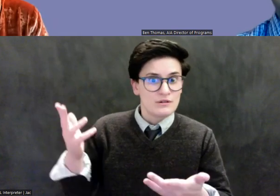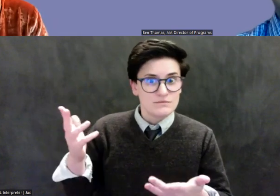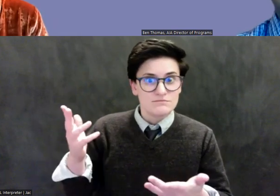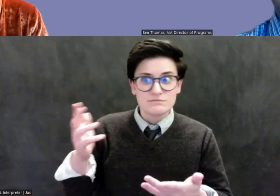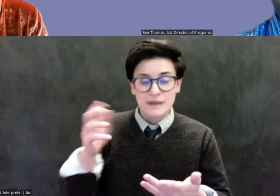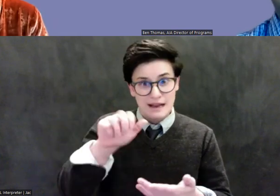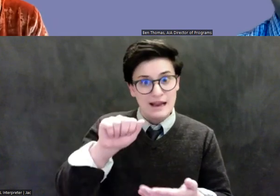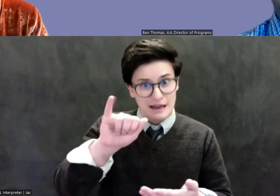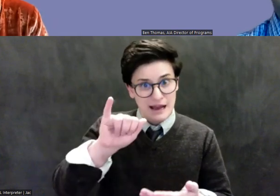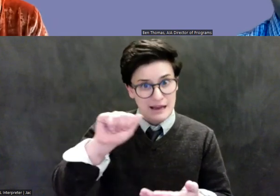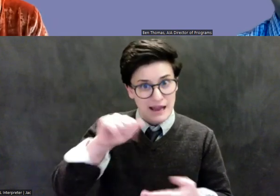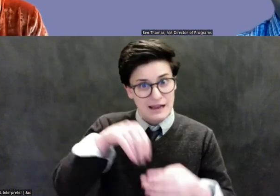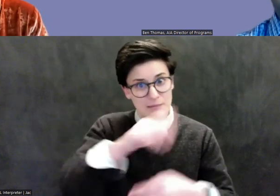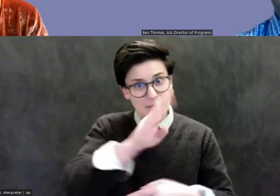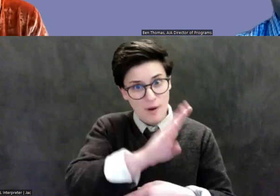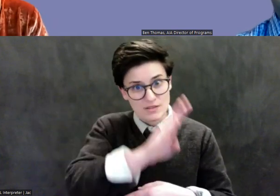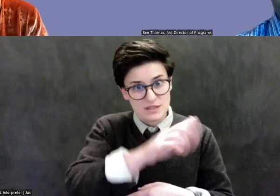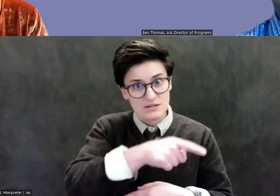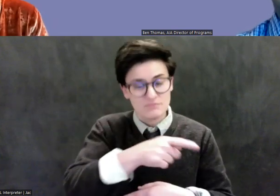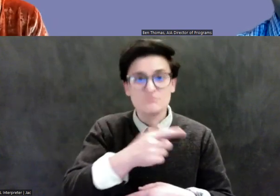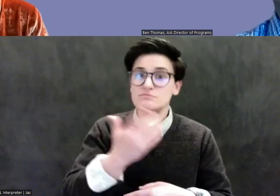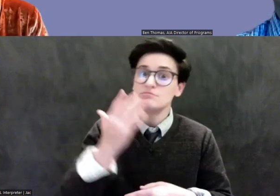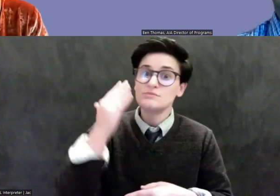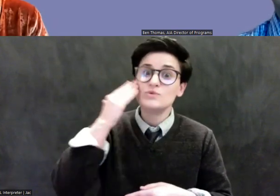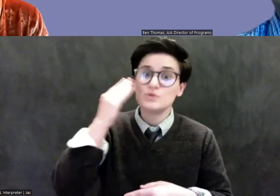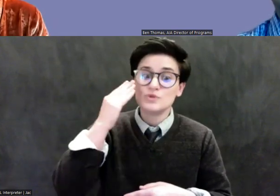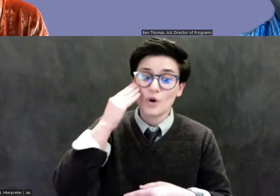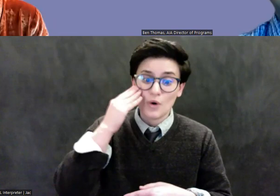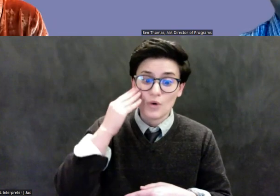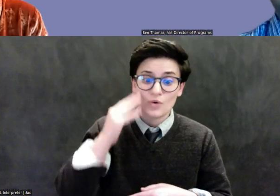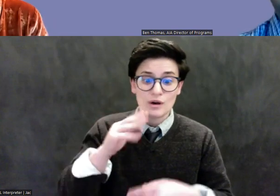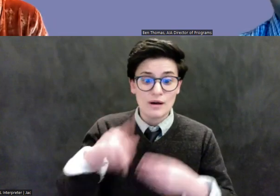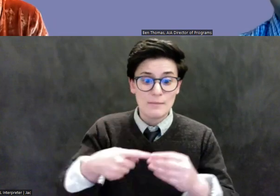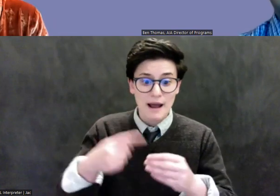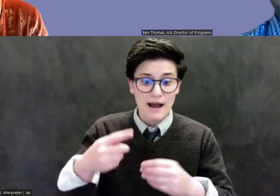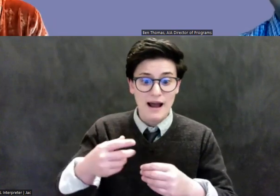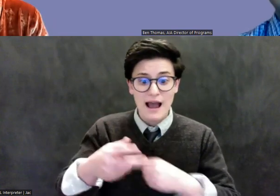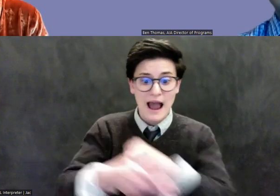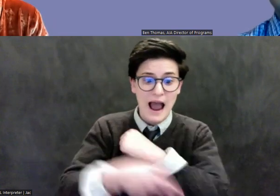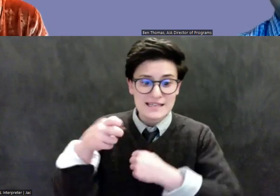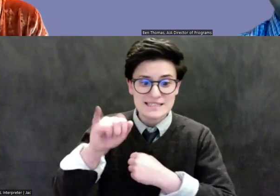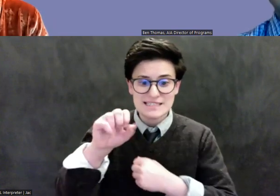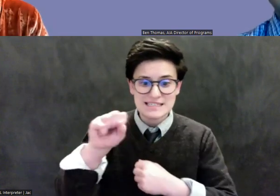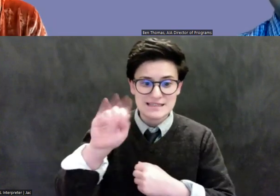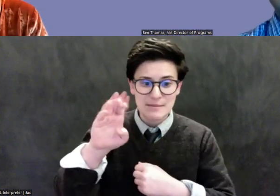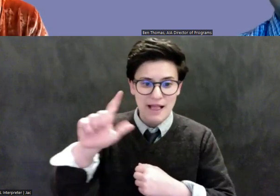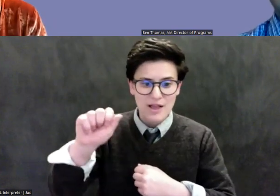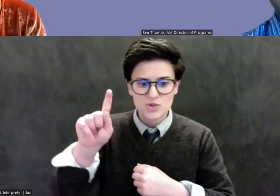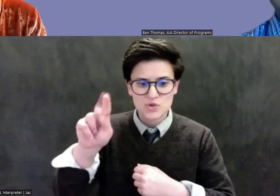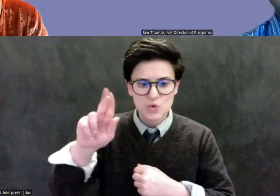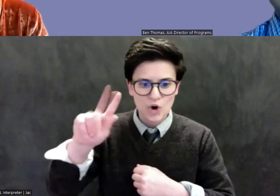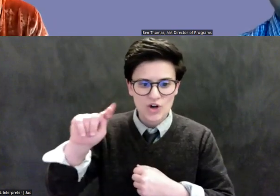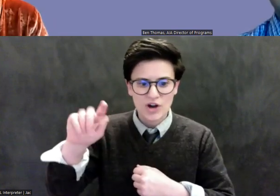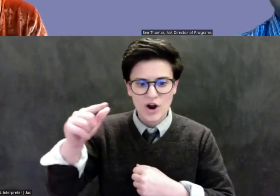being in Boston is well aware of the theft, the heist at the Isabella Stewart Gardner Museum, one of, at the time, the largest property crime in history,